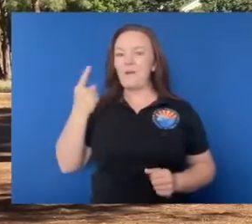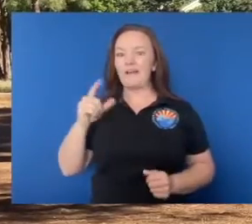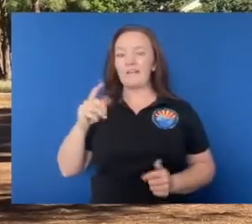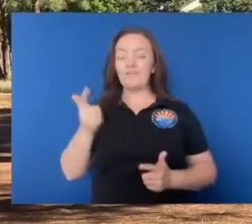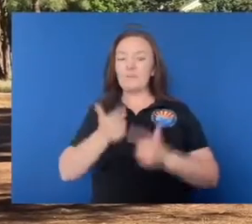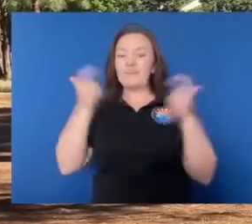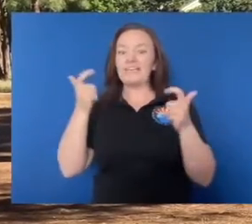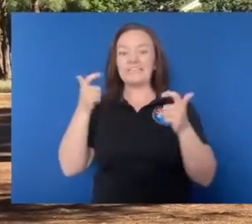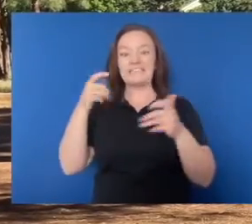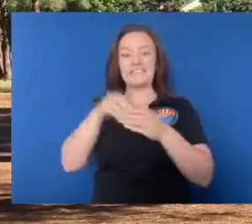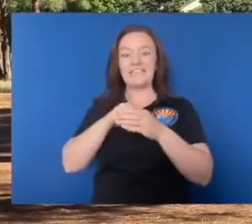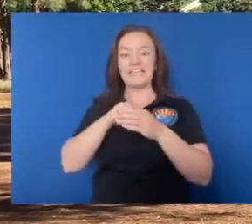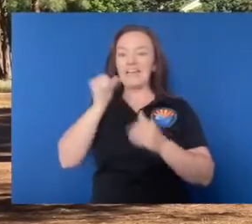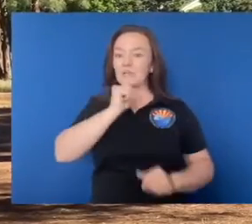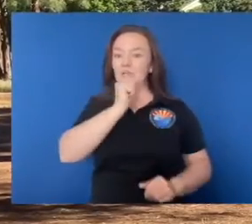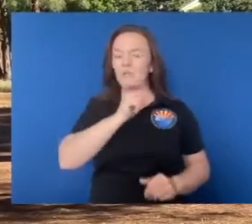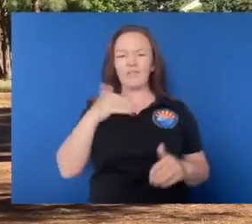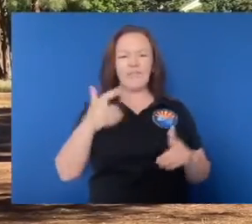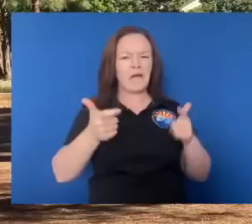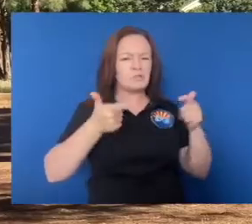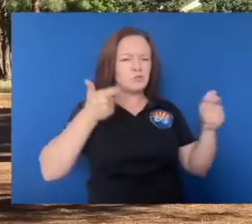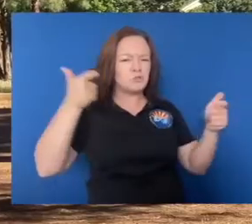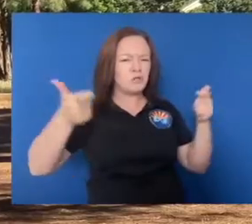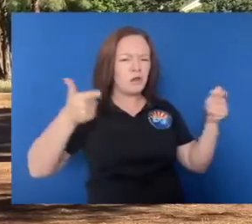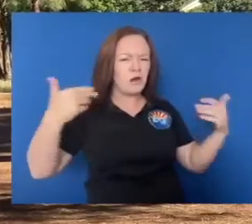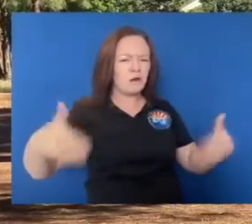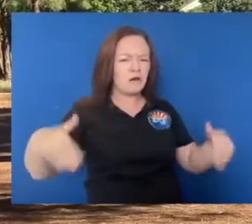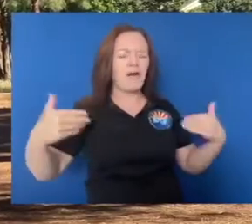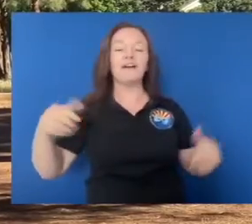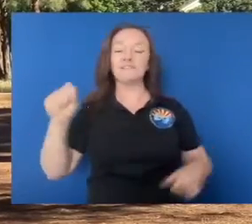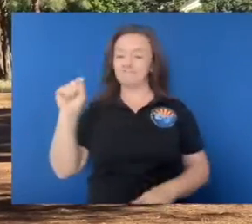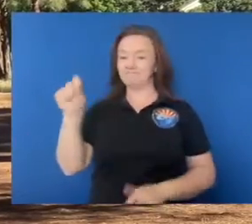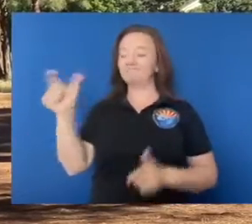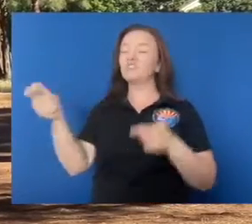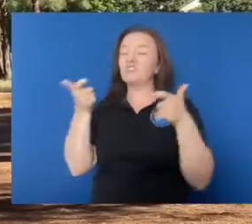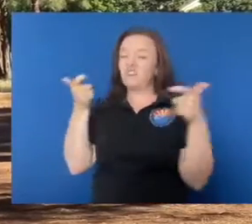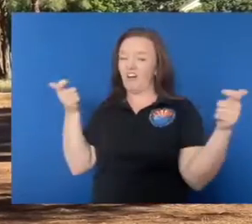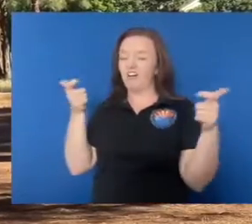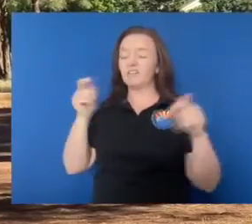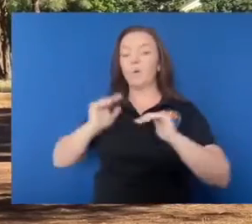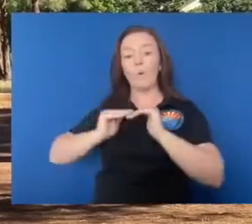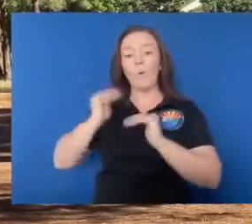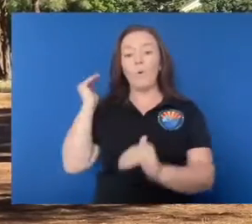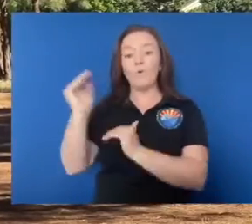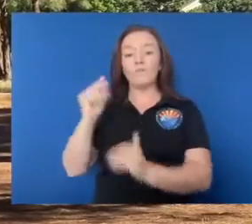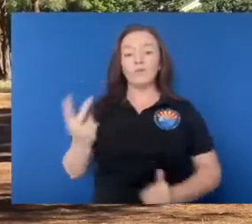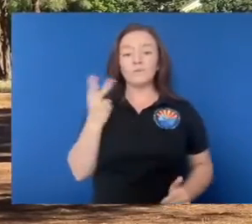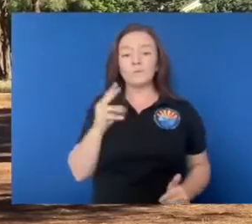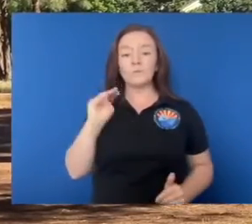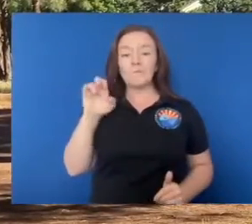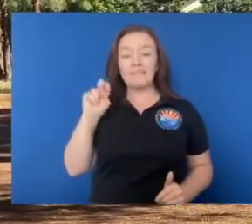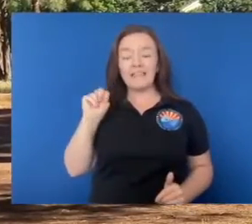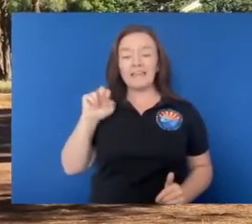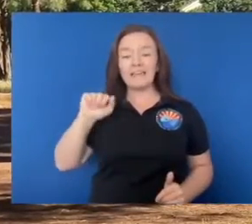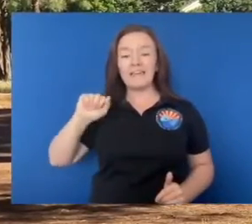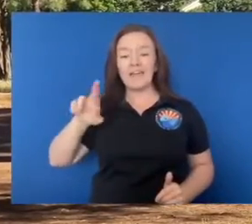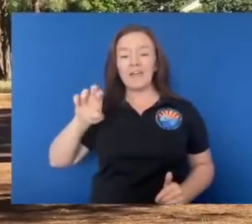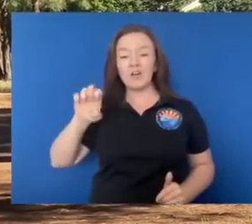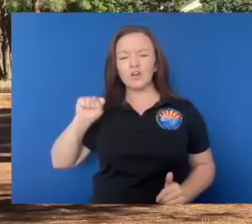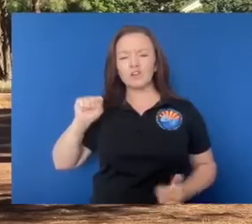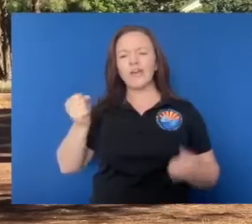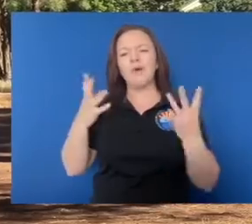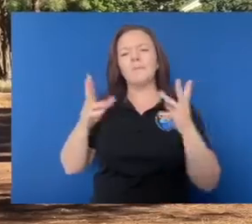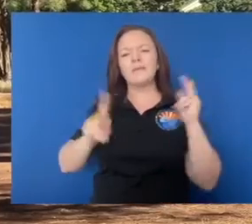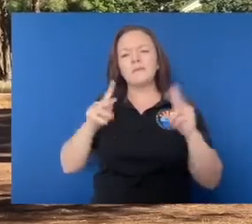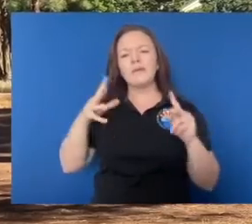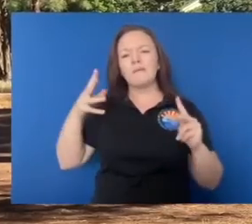That's huge. It's, it's very big. Yes. Okay. So two plus million acres. How many people do you